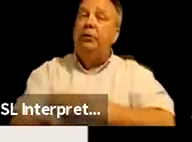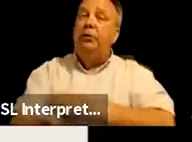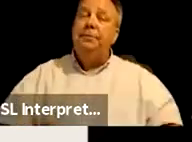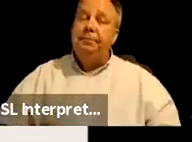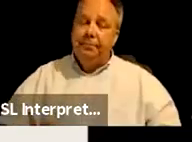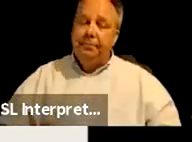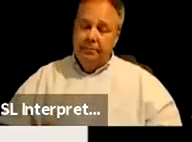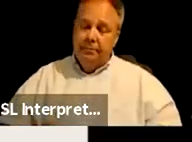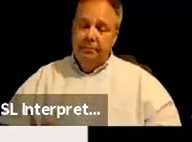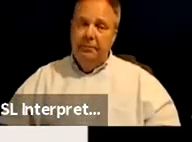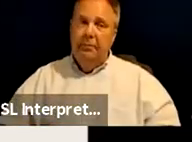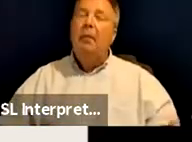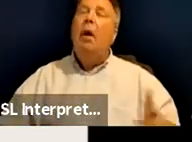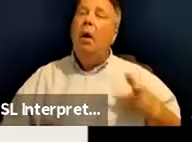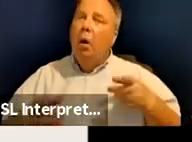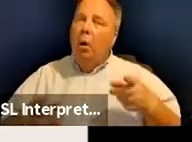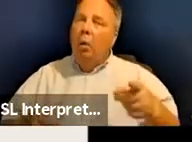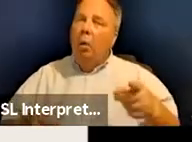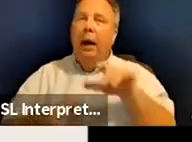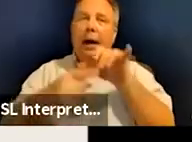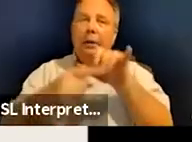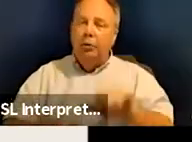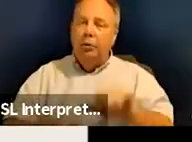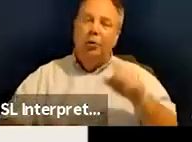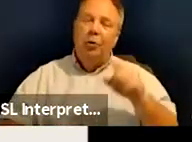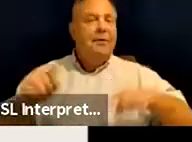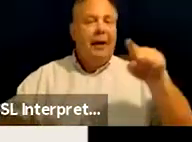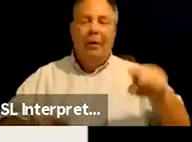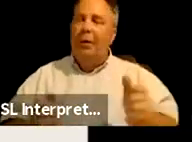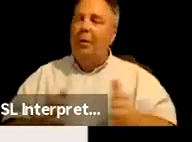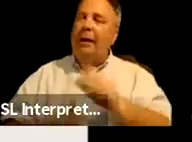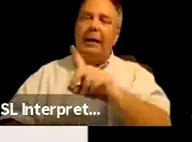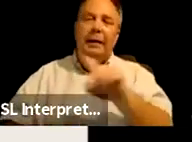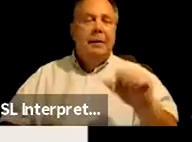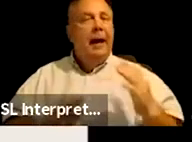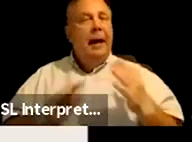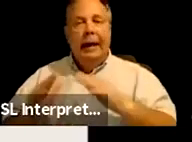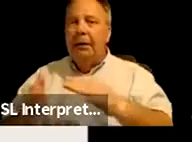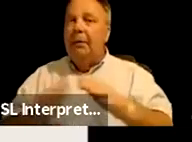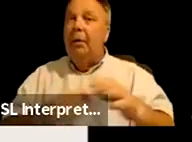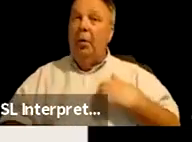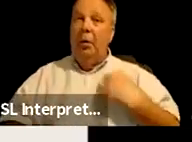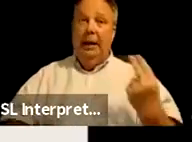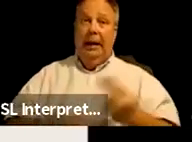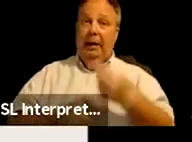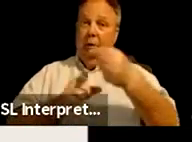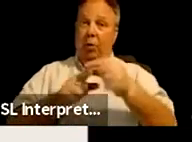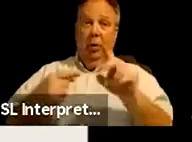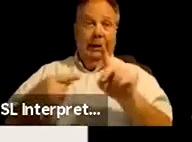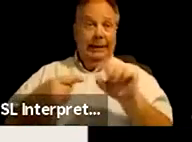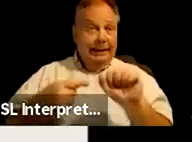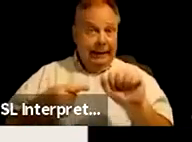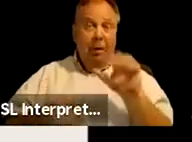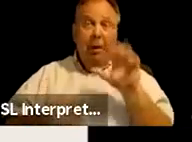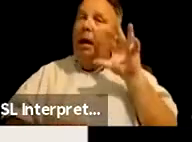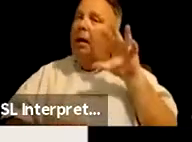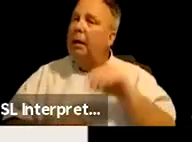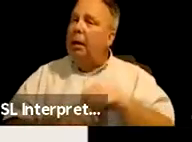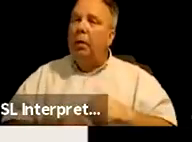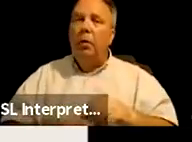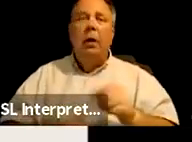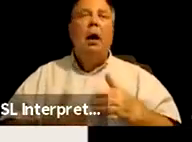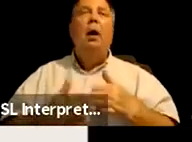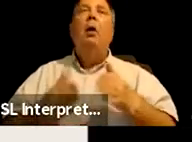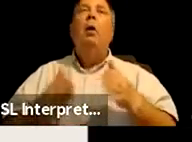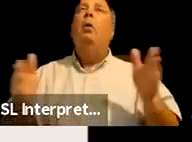And so while terms vary across disabilities and communities, when I use the term disabled, I'm including a wide